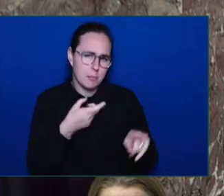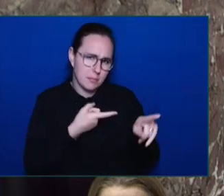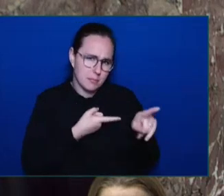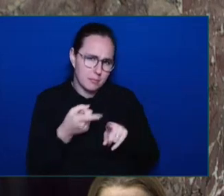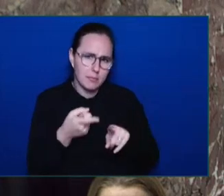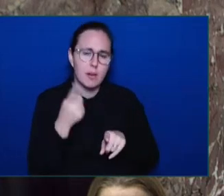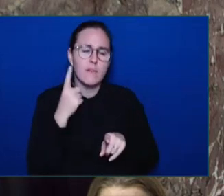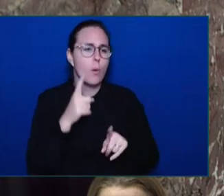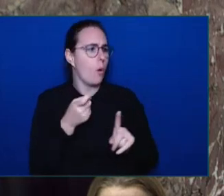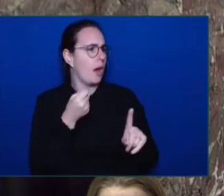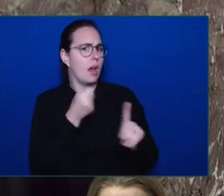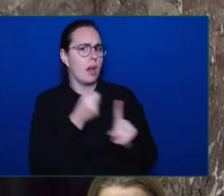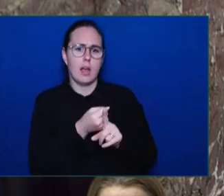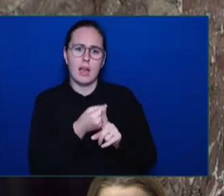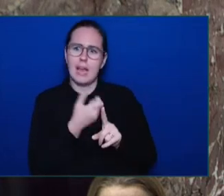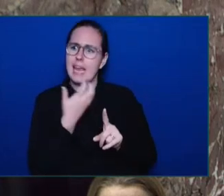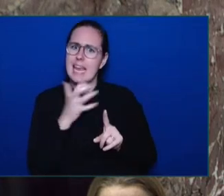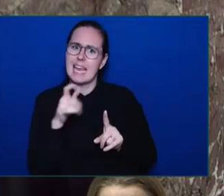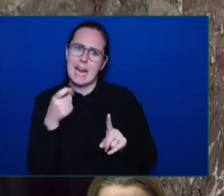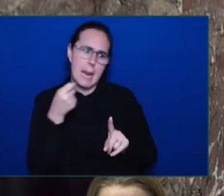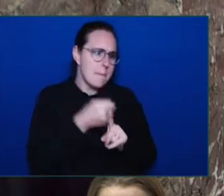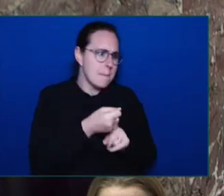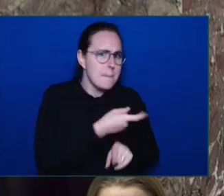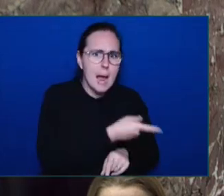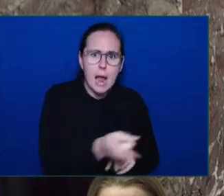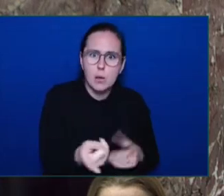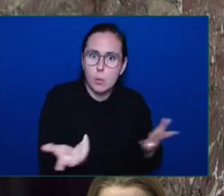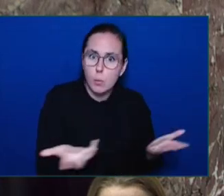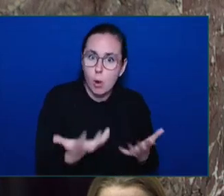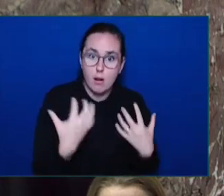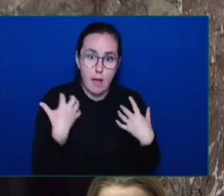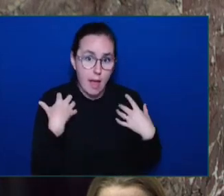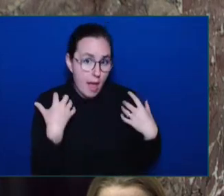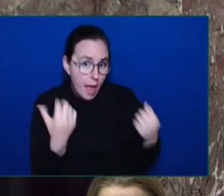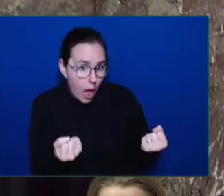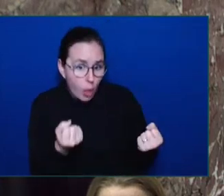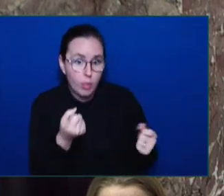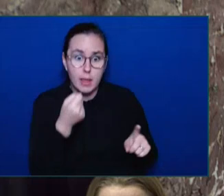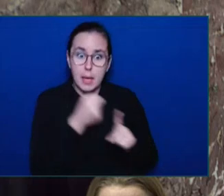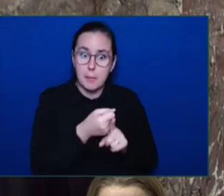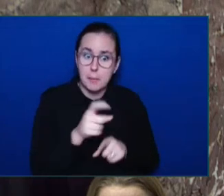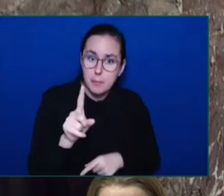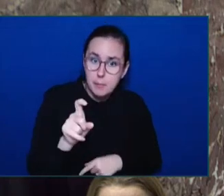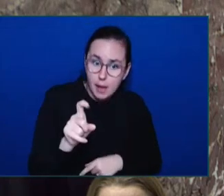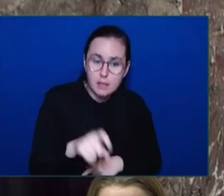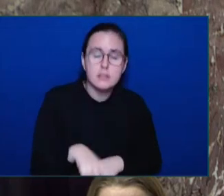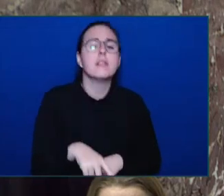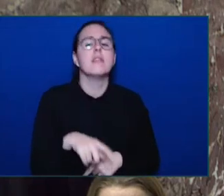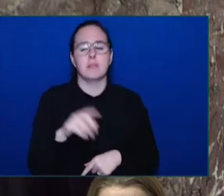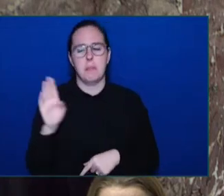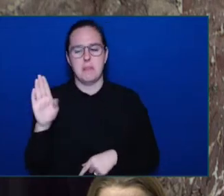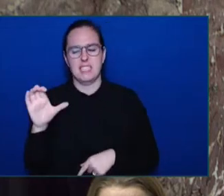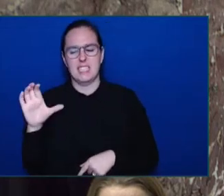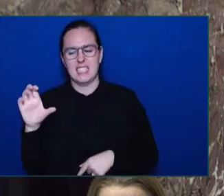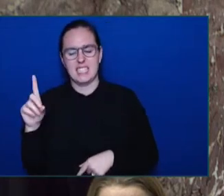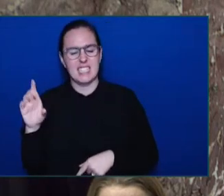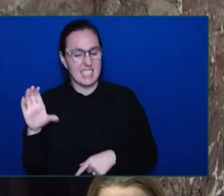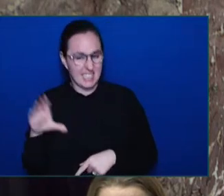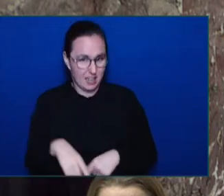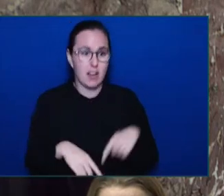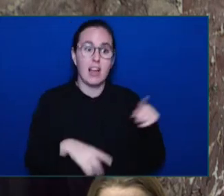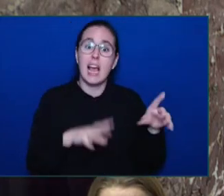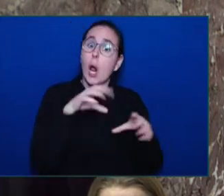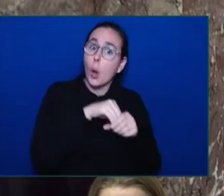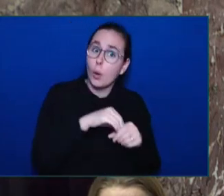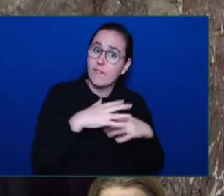including the First Nations Health Authority. We've added significant cooling capacity across our long-term care system using our